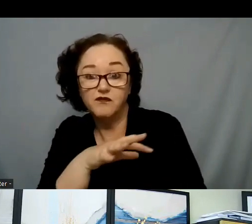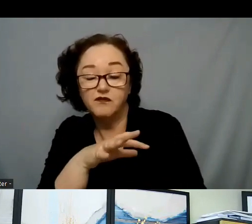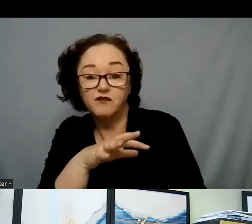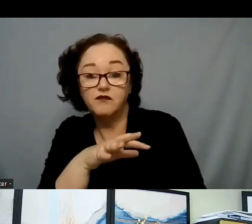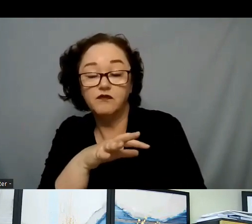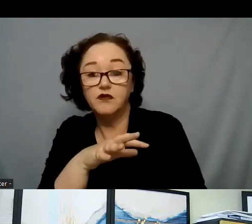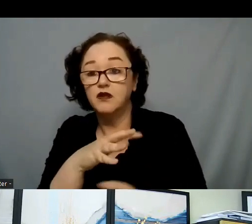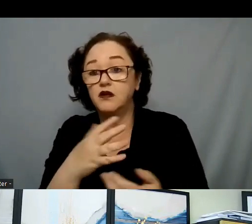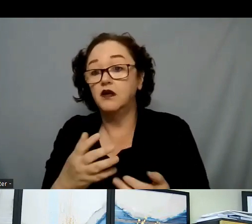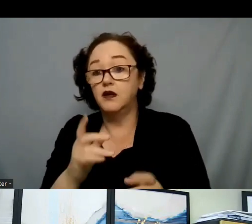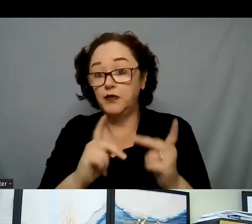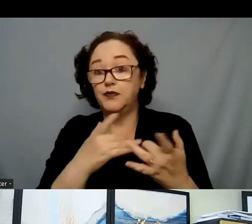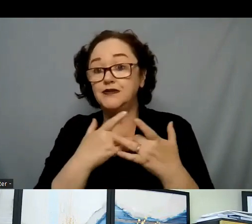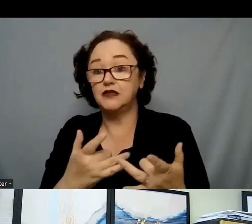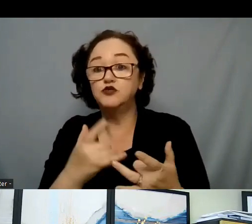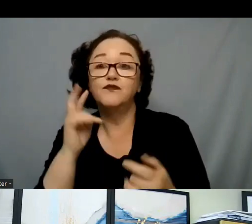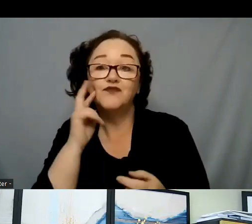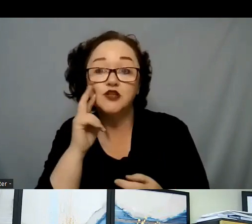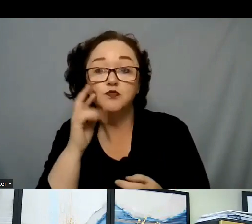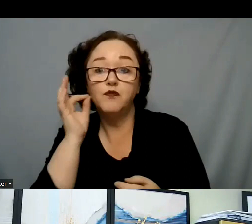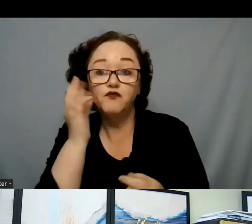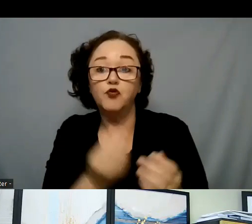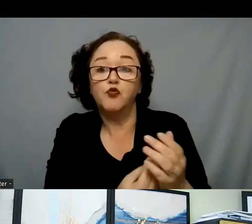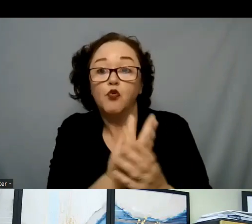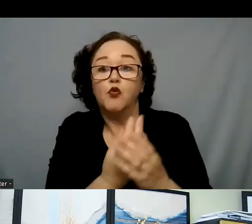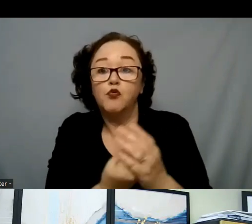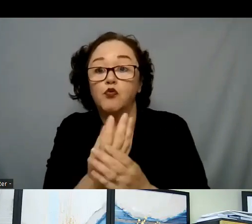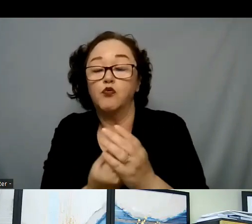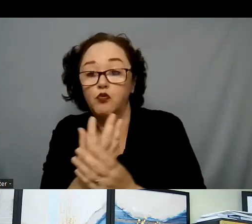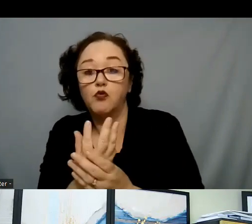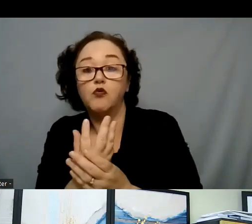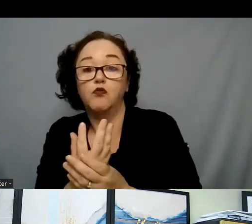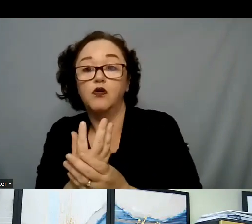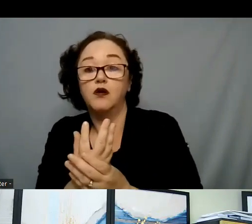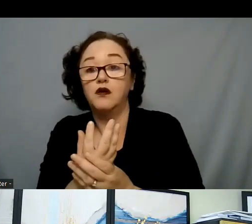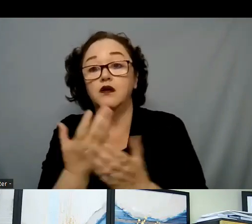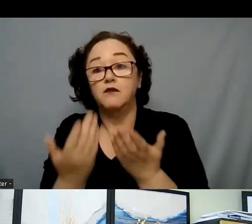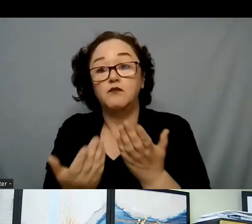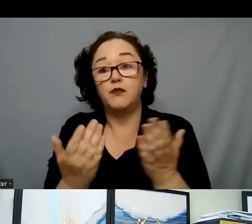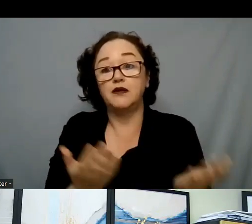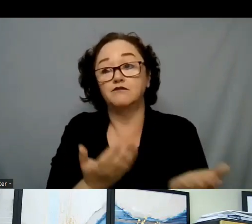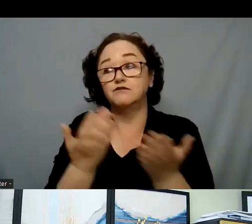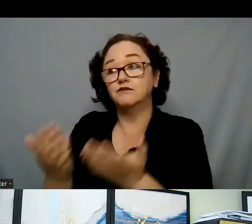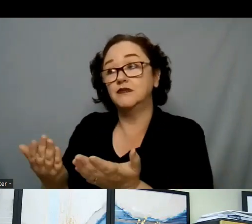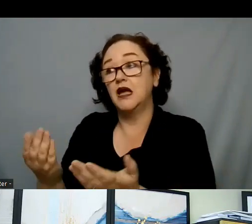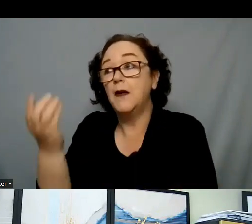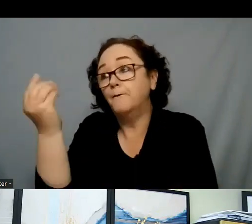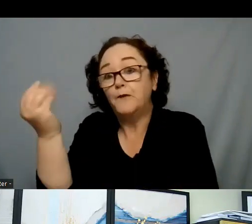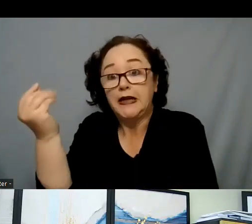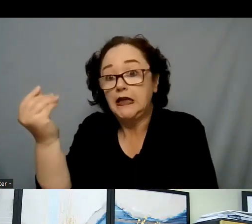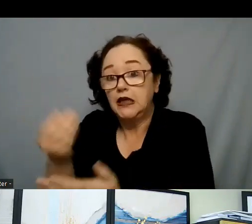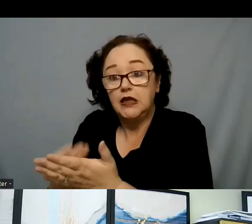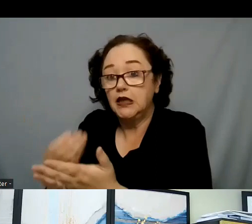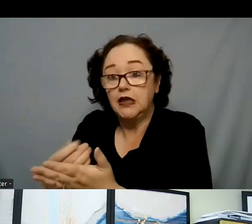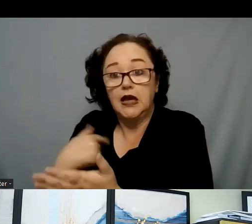fruit and vegetables from the land, they may bring that in and say, I can't pay you, but I want to provide you with